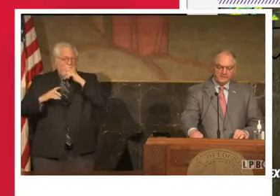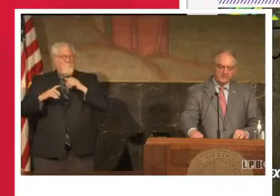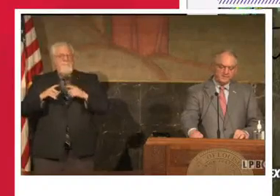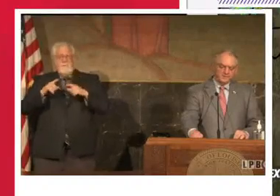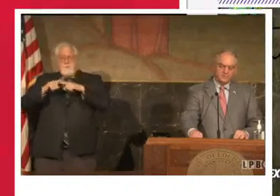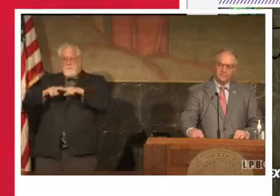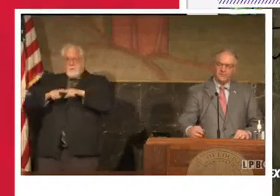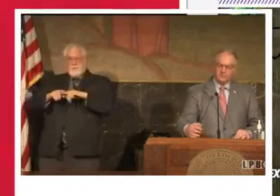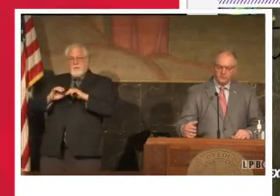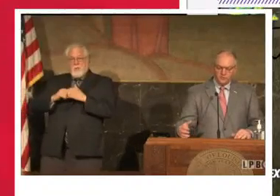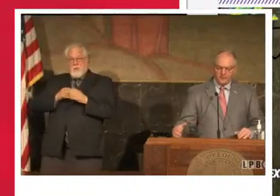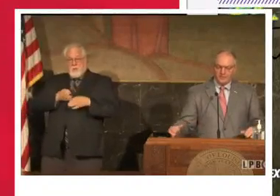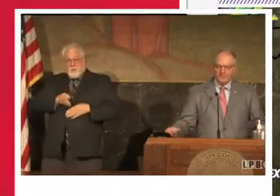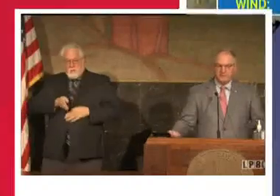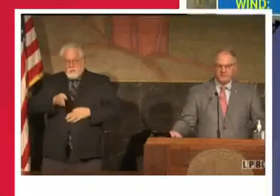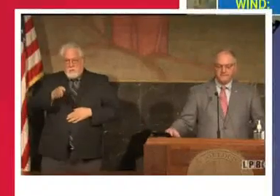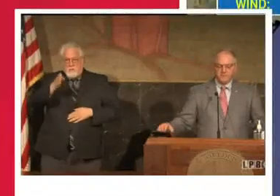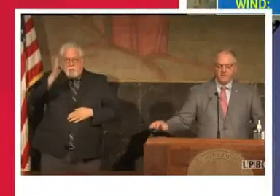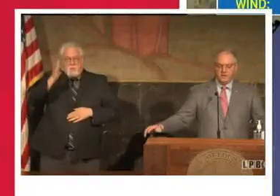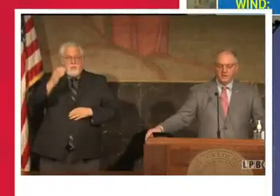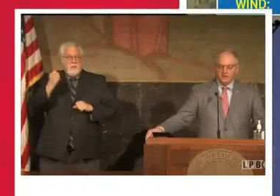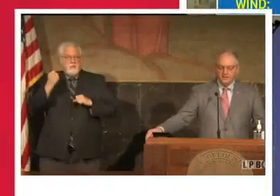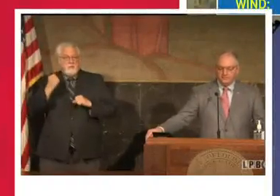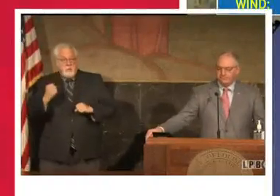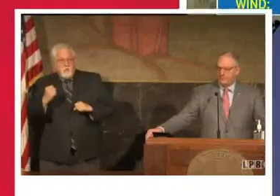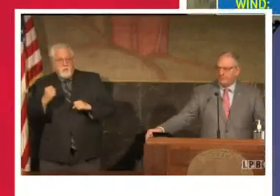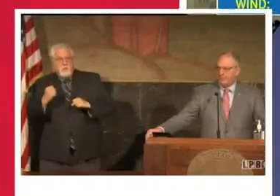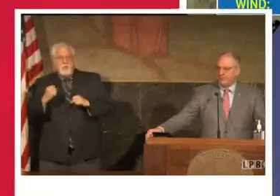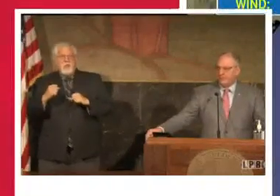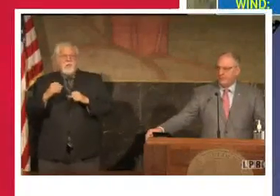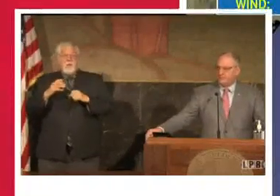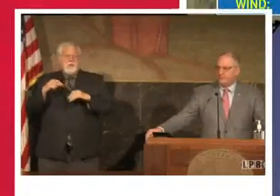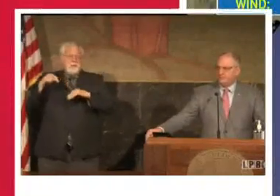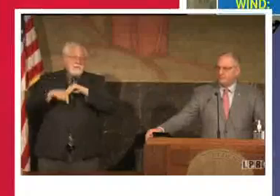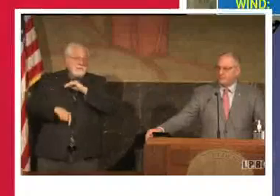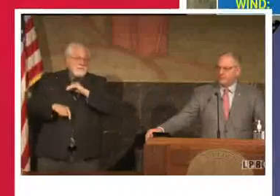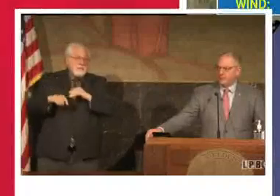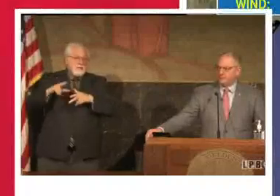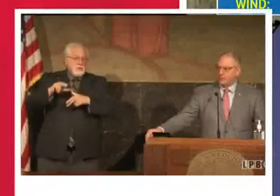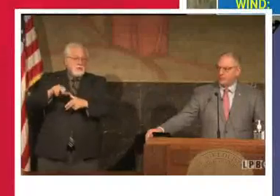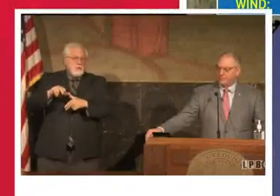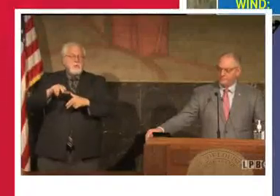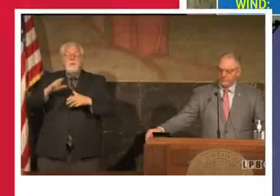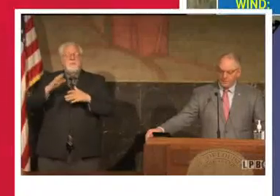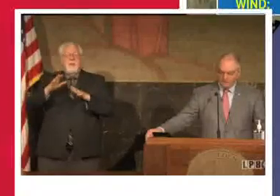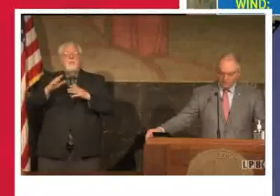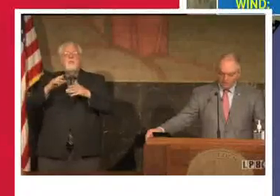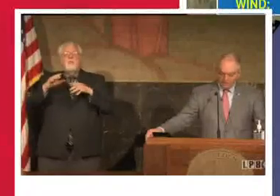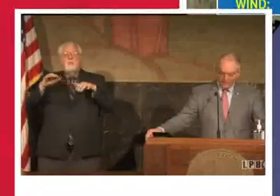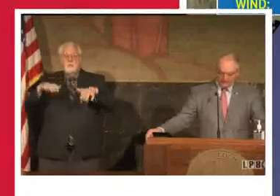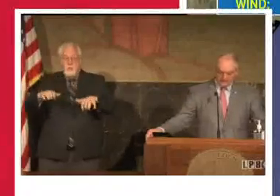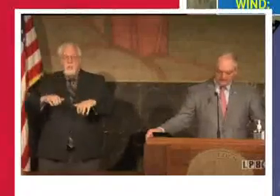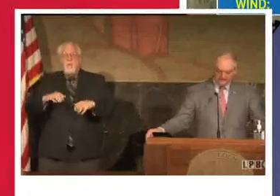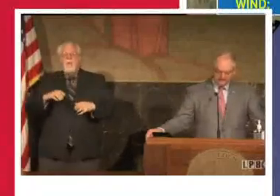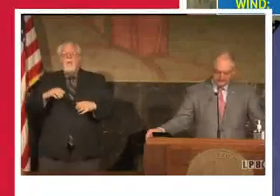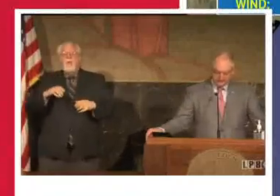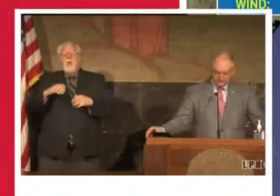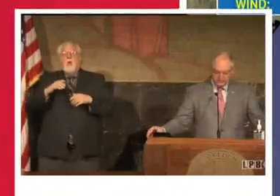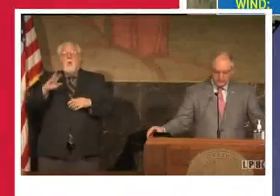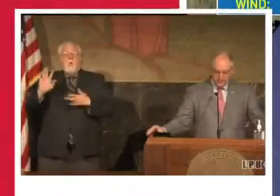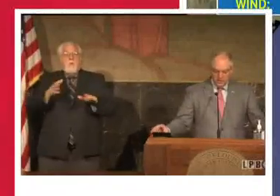intensity and structure of the storm, obviously. But winds up to 60 miles per hour are possible.